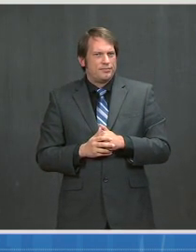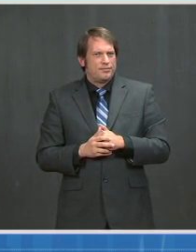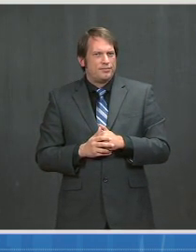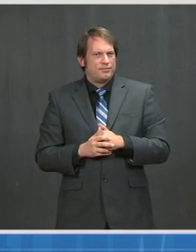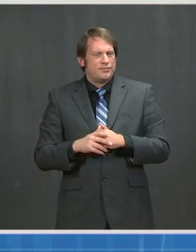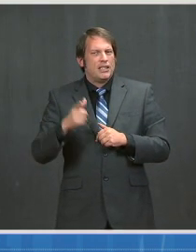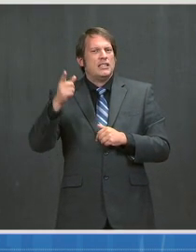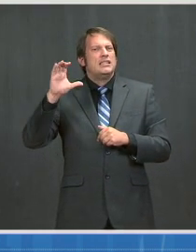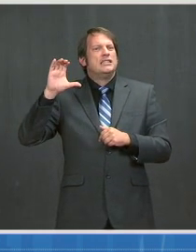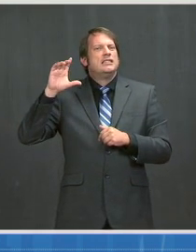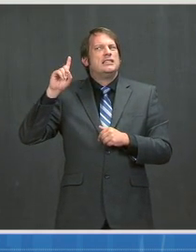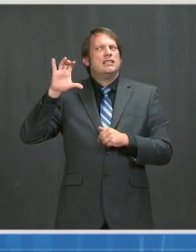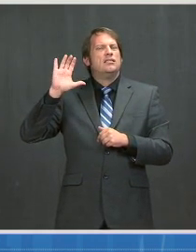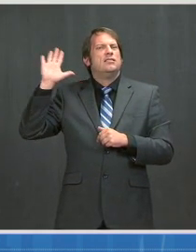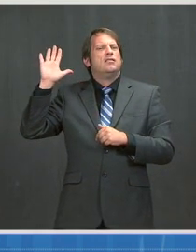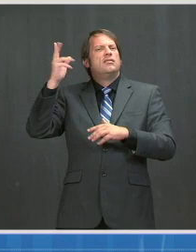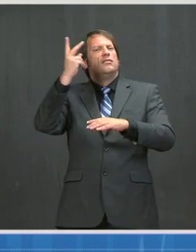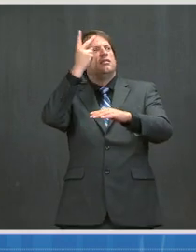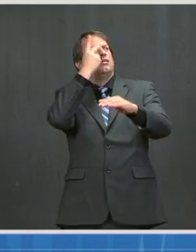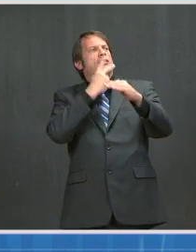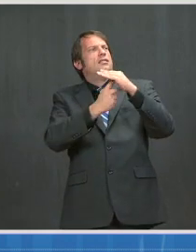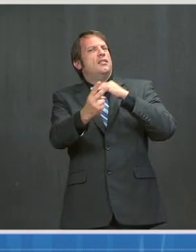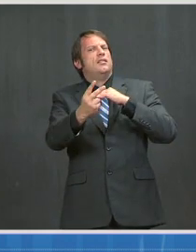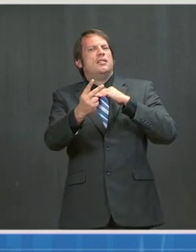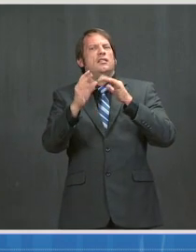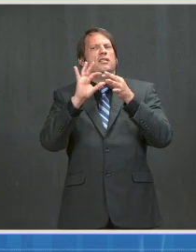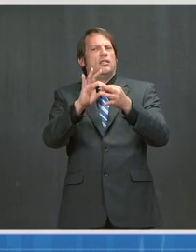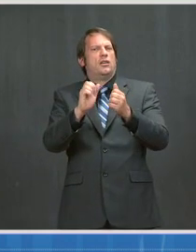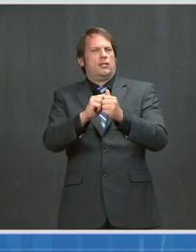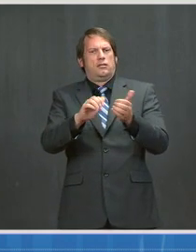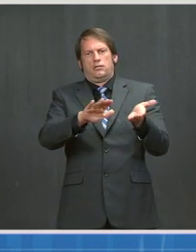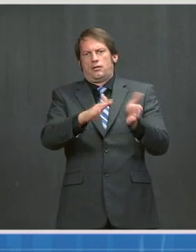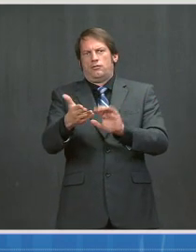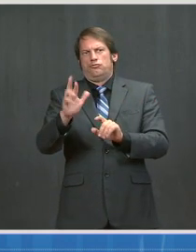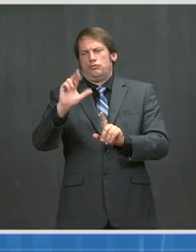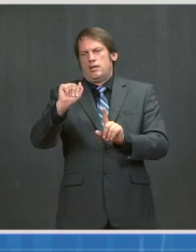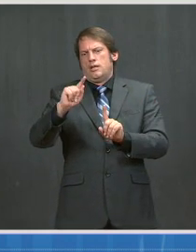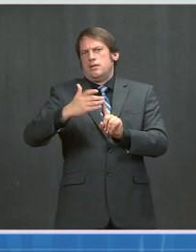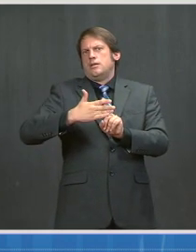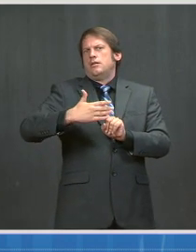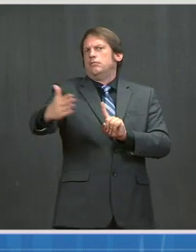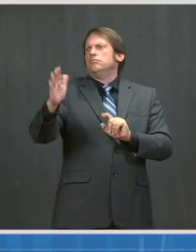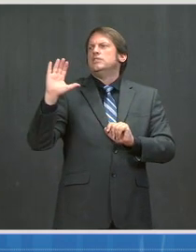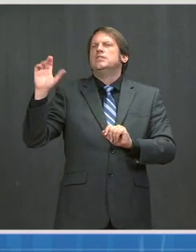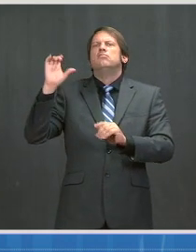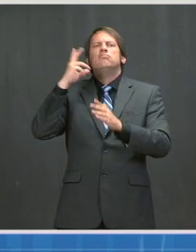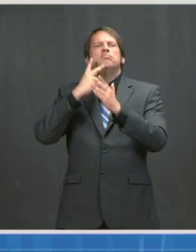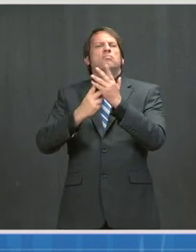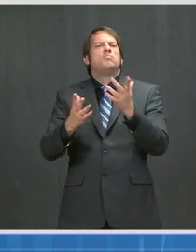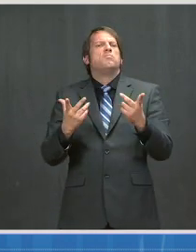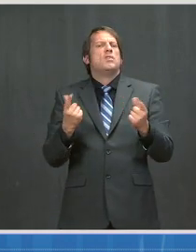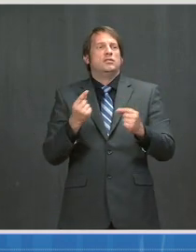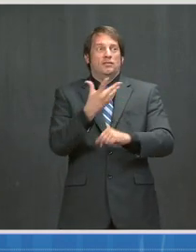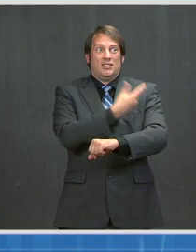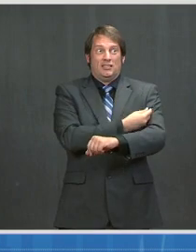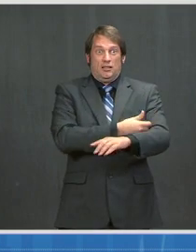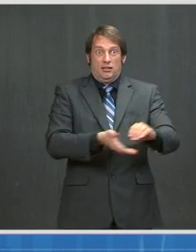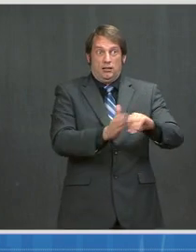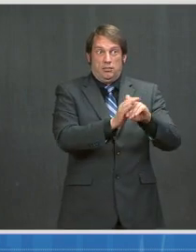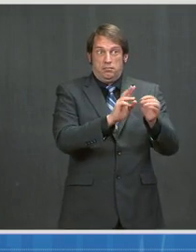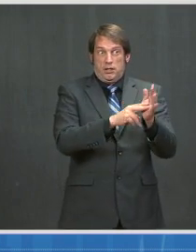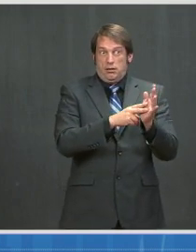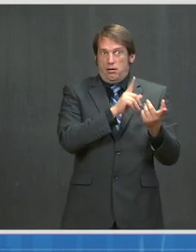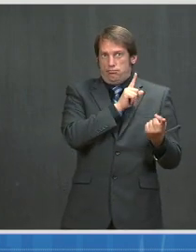for the death rate from this virus as vaccinations continue to ramp up? Dr. Yeah, thank you for that